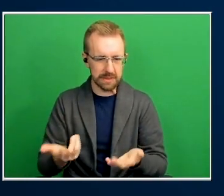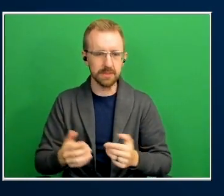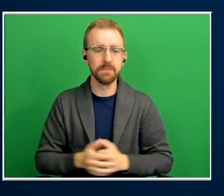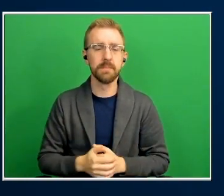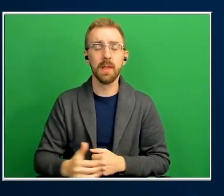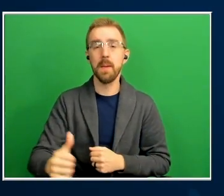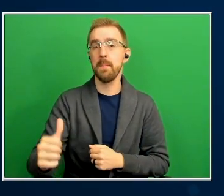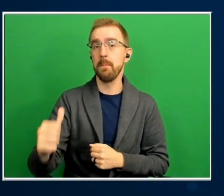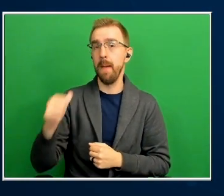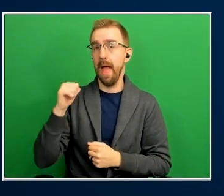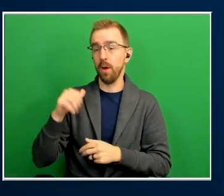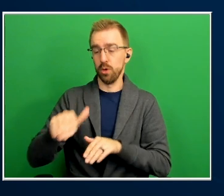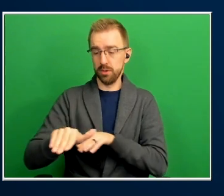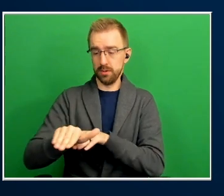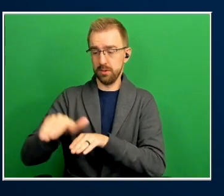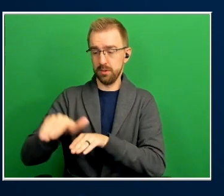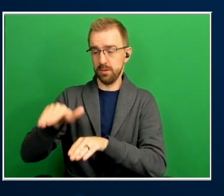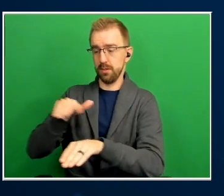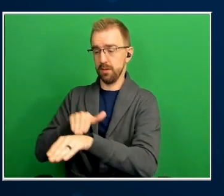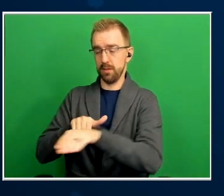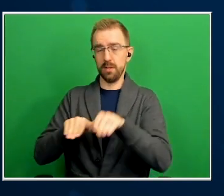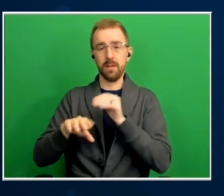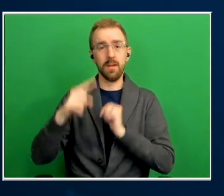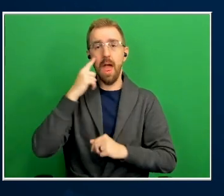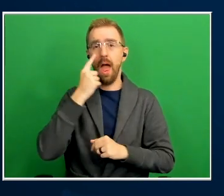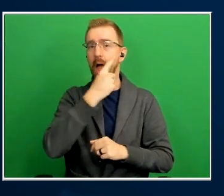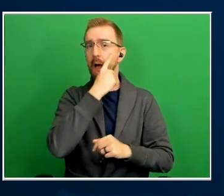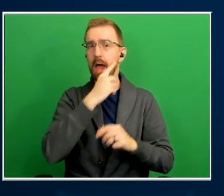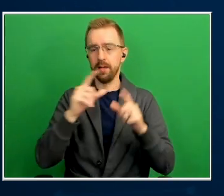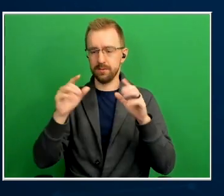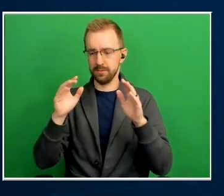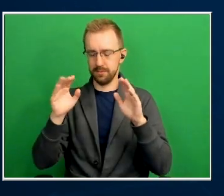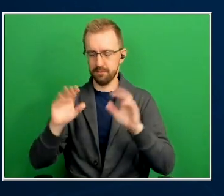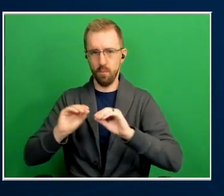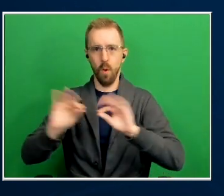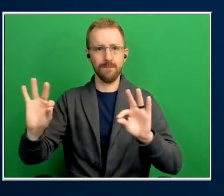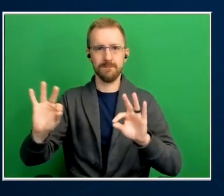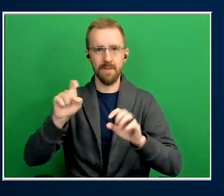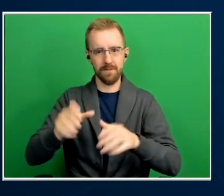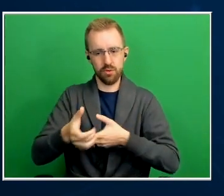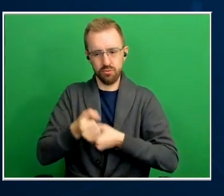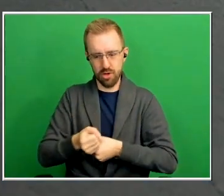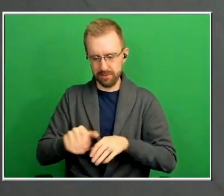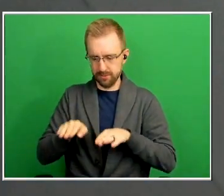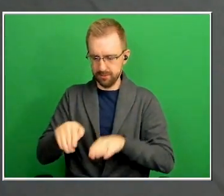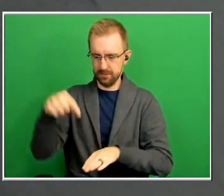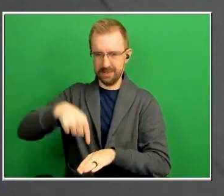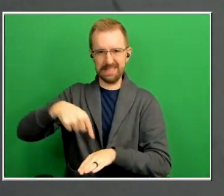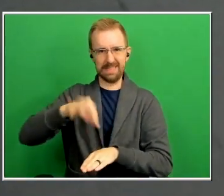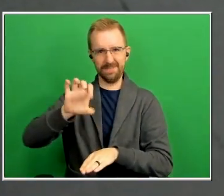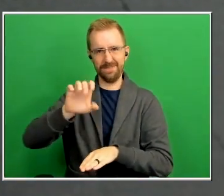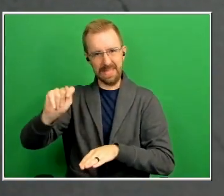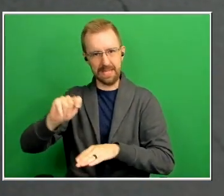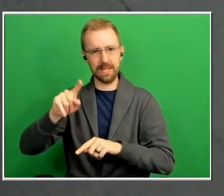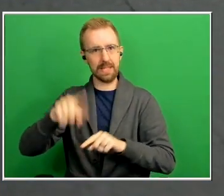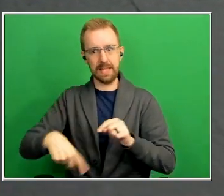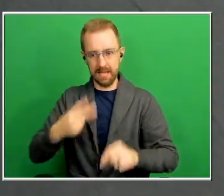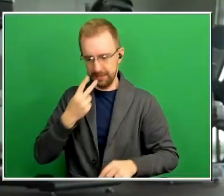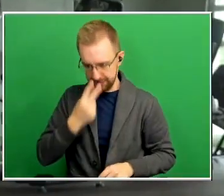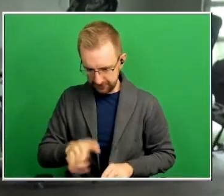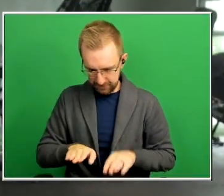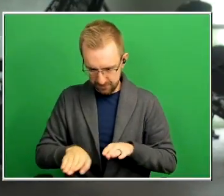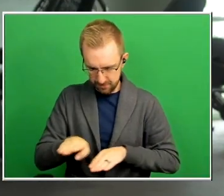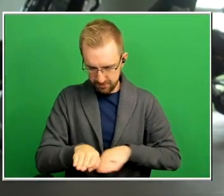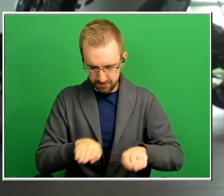gets your eyes out of the picture um it forces you to trust where those feet are going since you can't necessarily see where they're at um so it's just a good